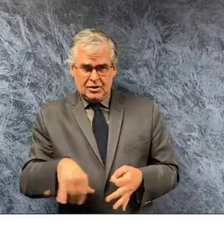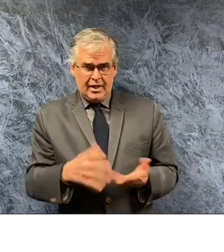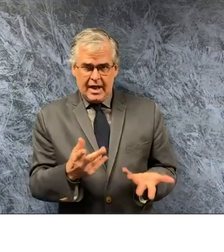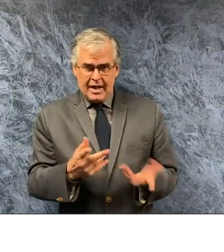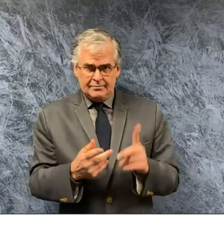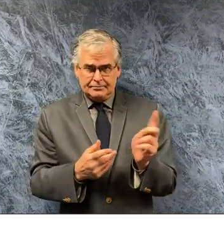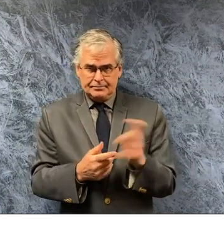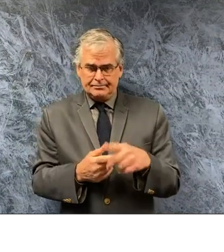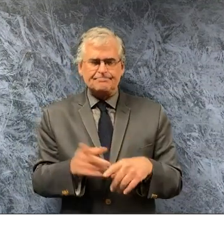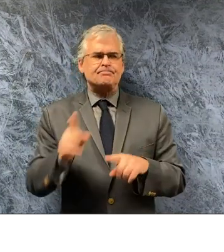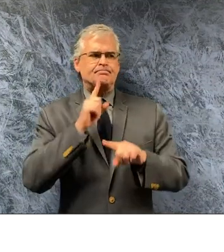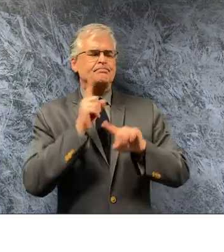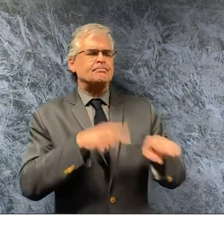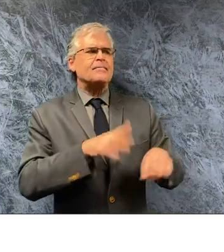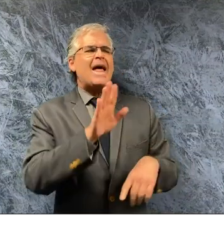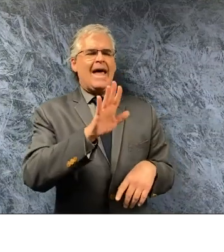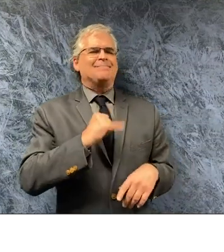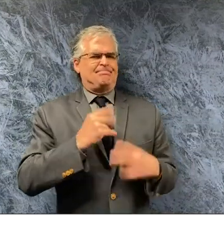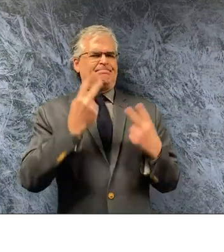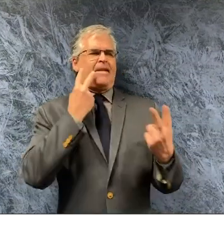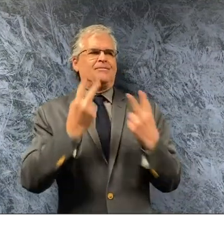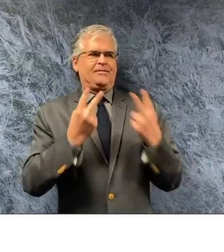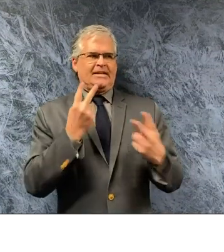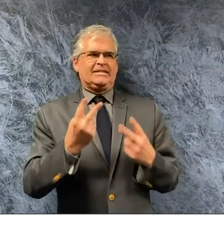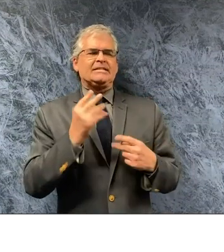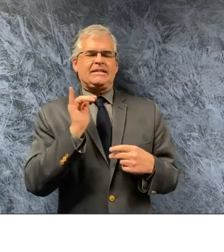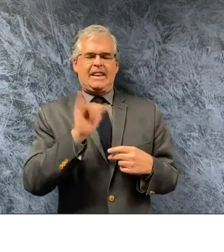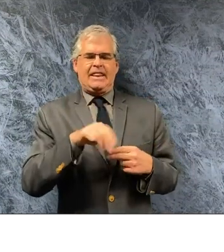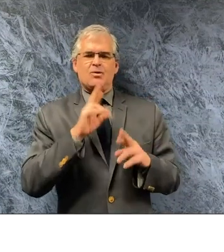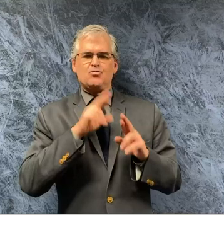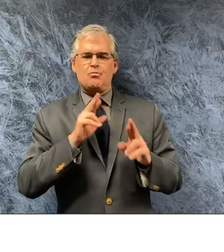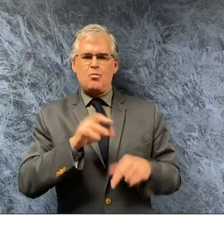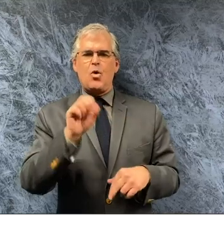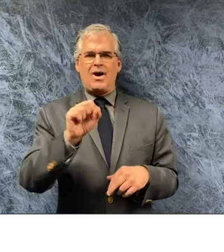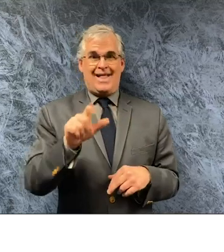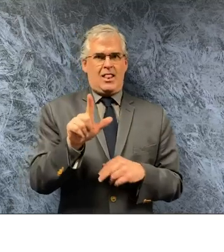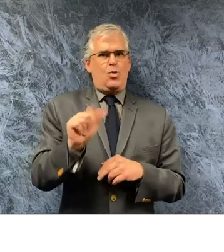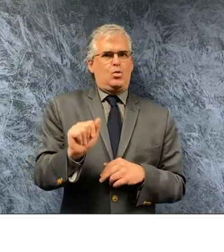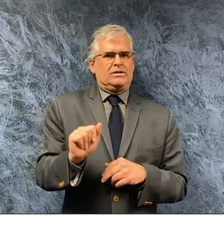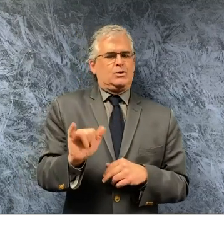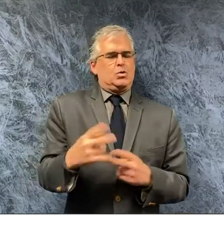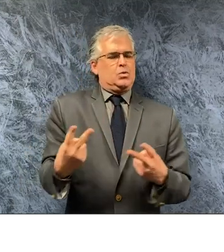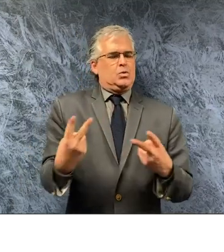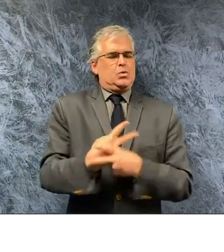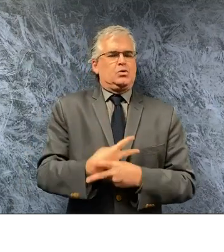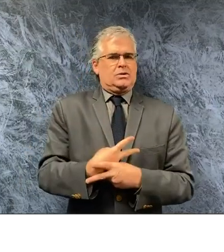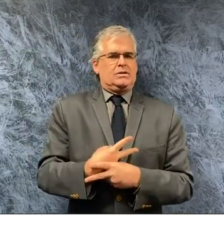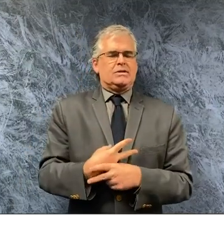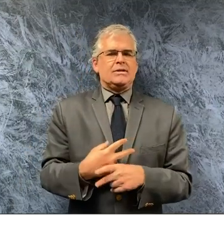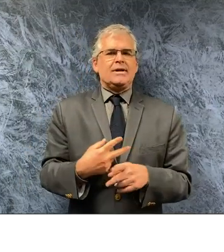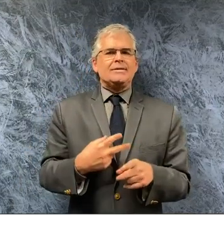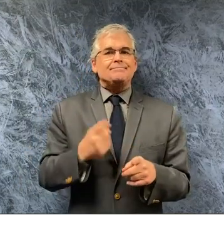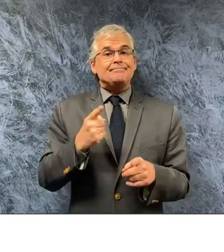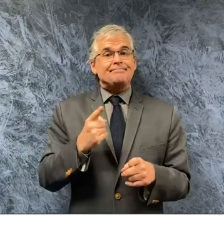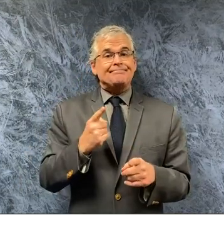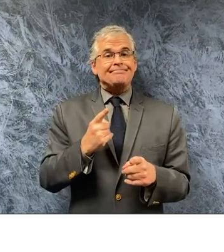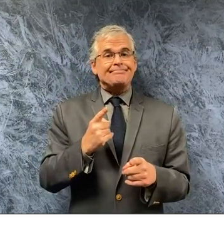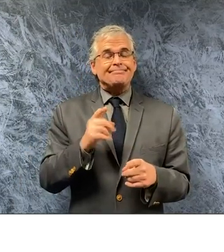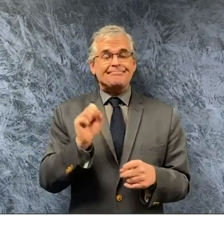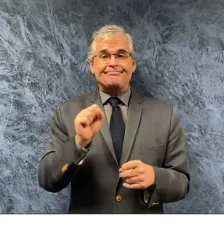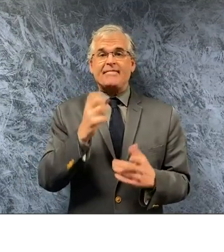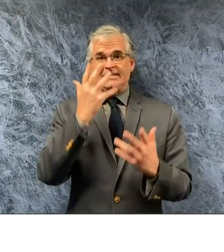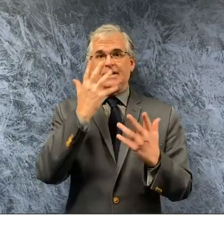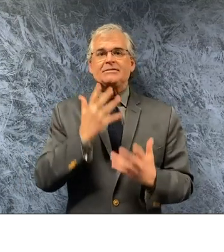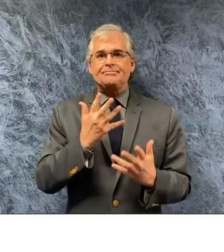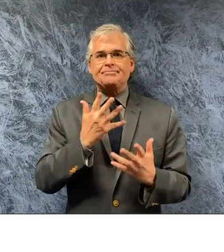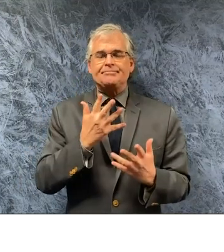those reports come out it was most prevalent i think in louisiana where they showed it was really spiked uh unfortunately our minority communities are affected